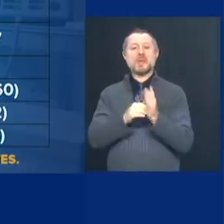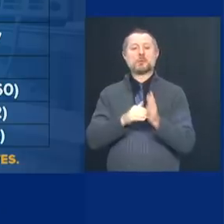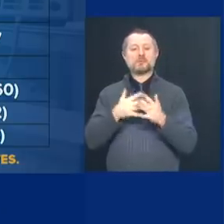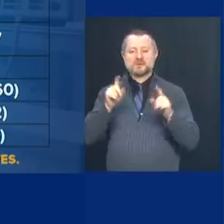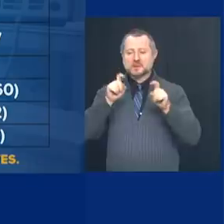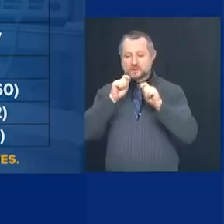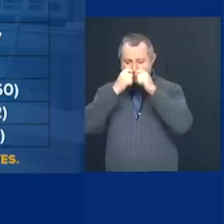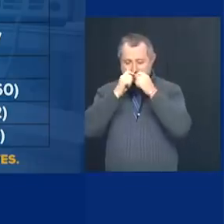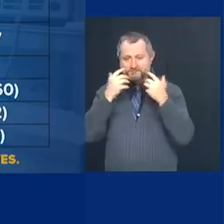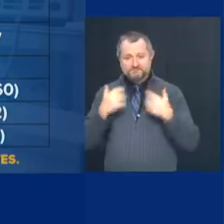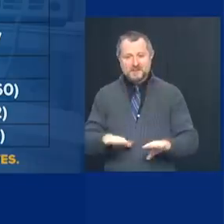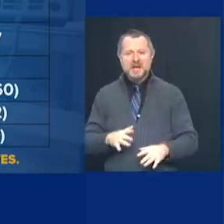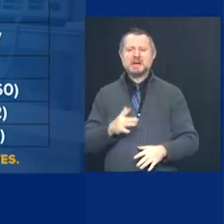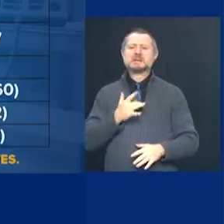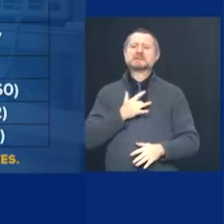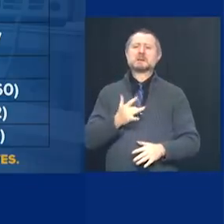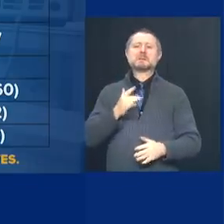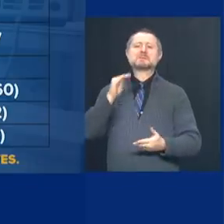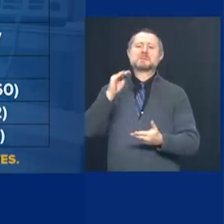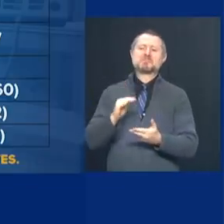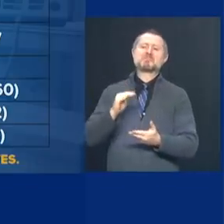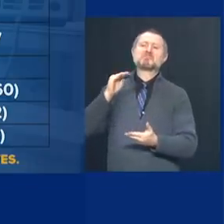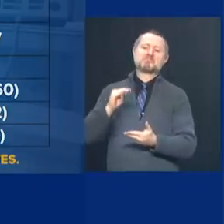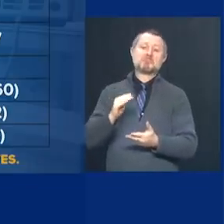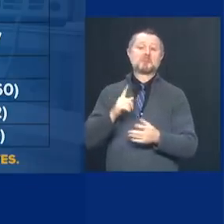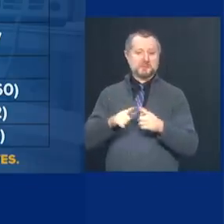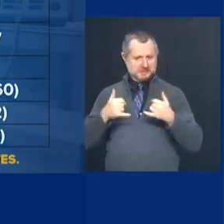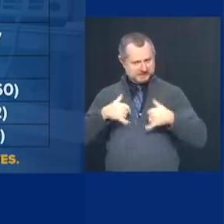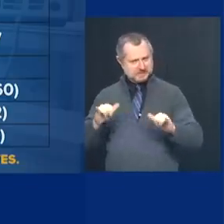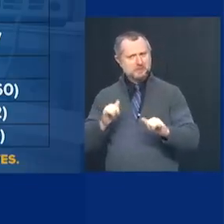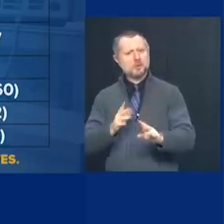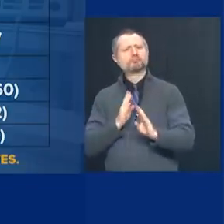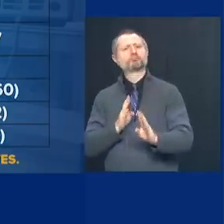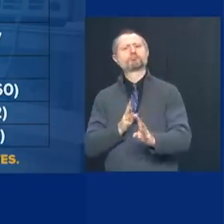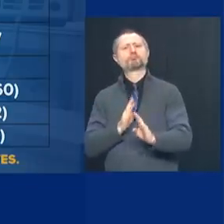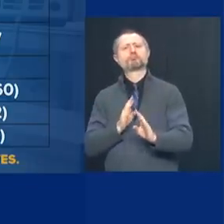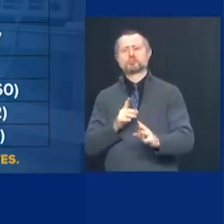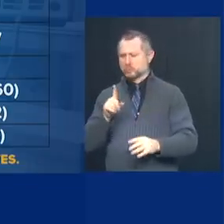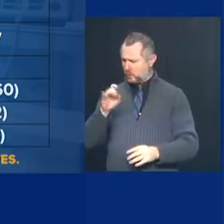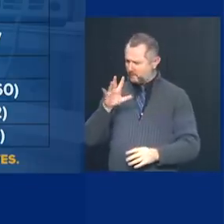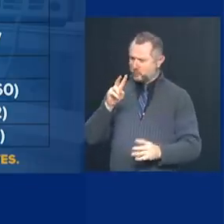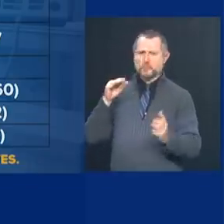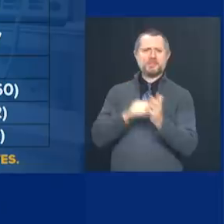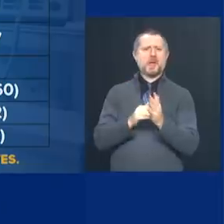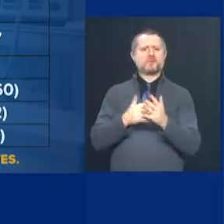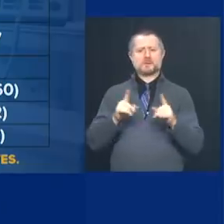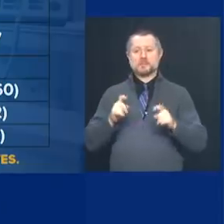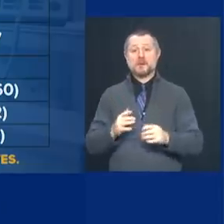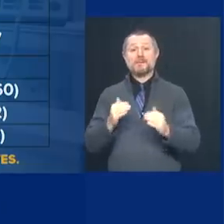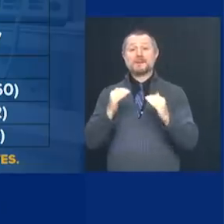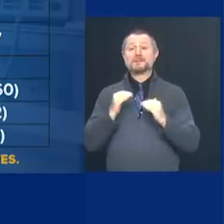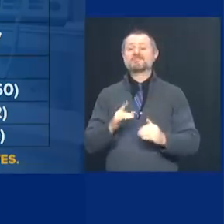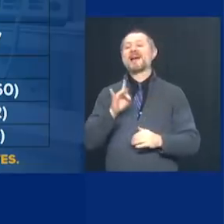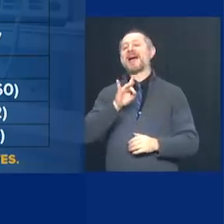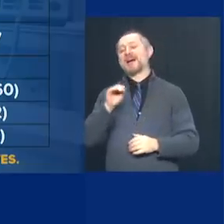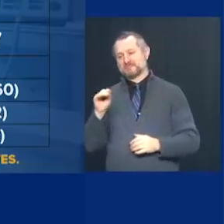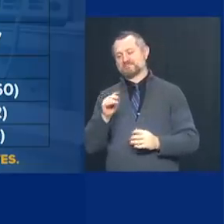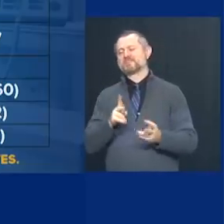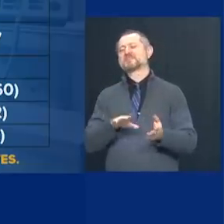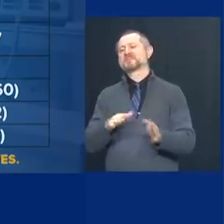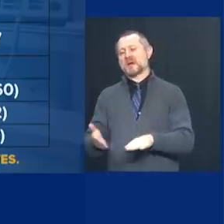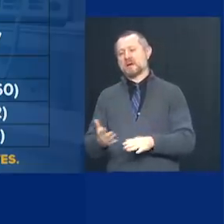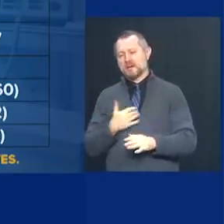lower testing day, but we still did 152,000 tests. 80 New Yorkers passed away. There are now thoughts and prayers.